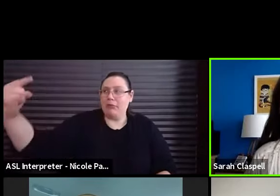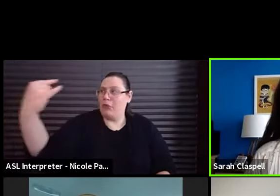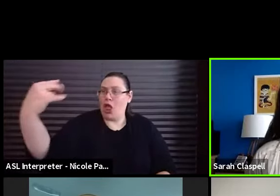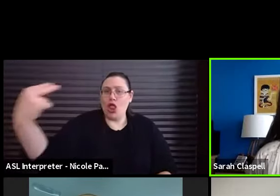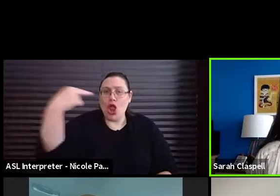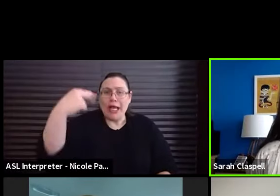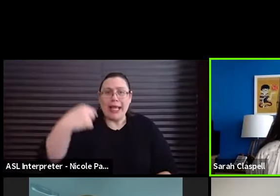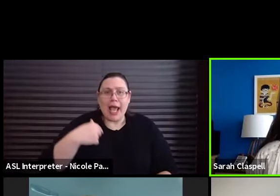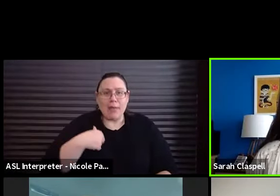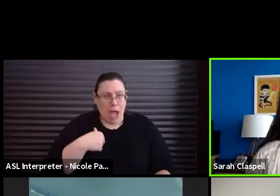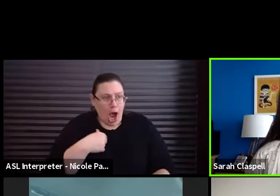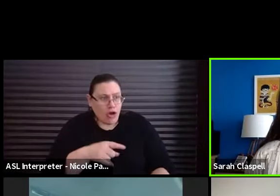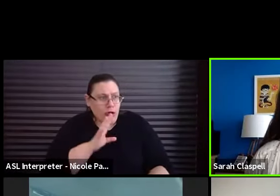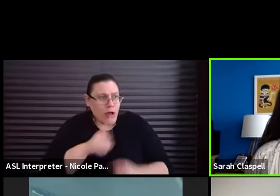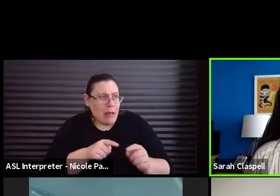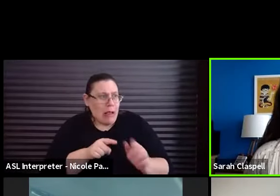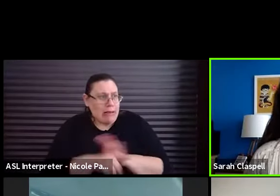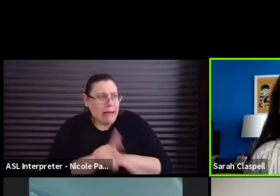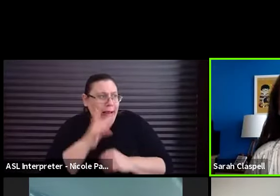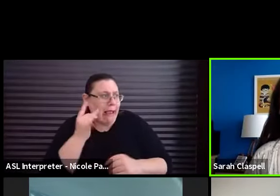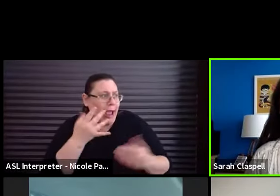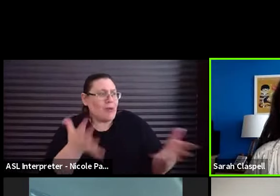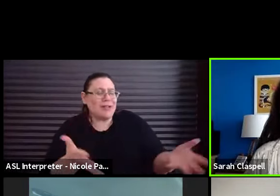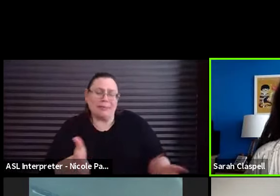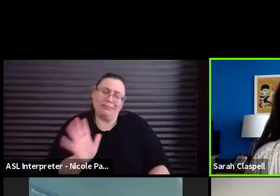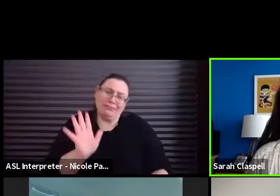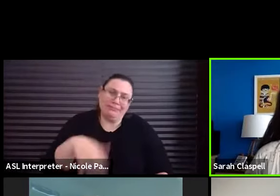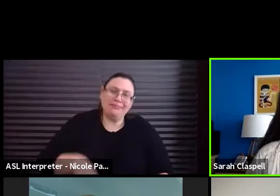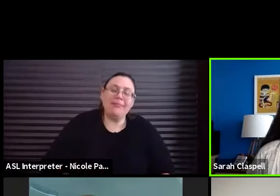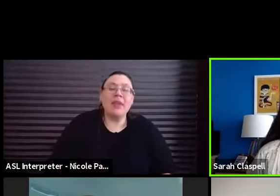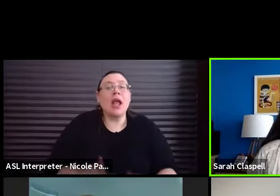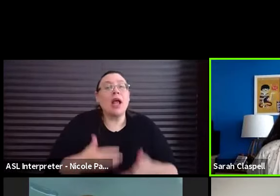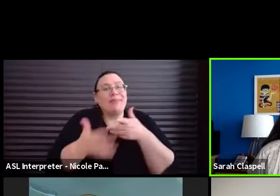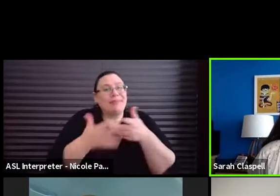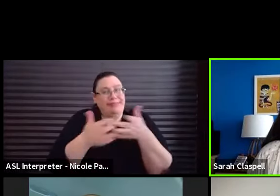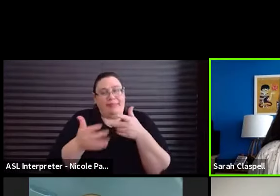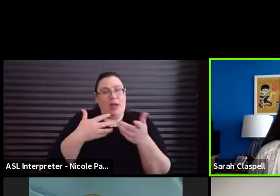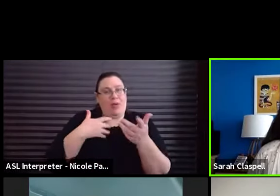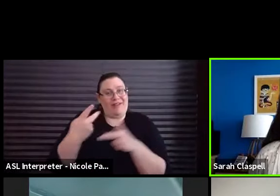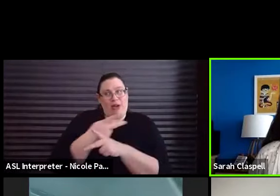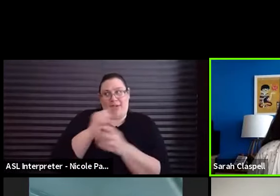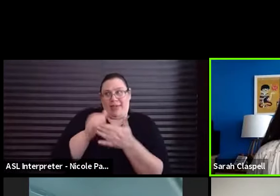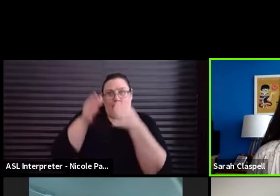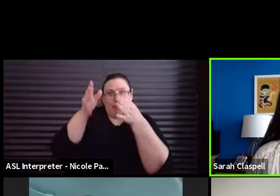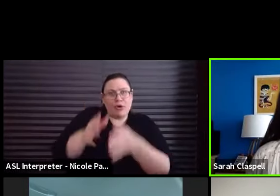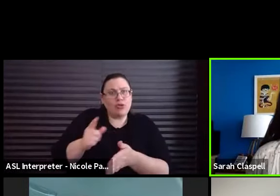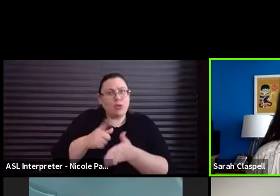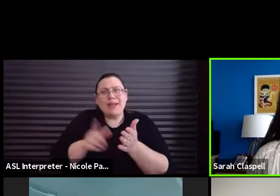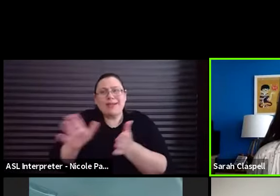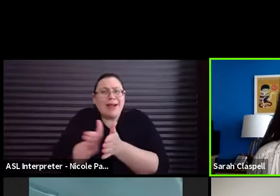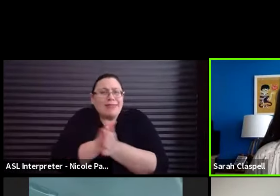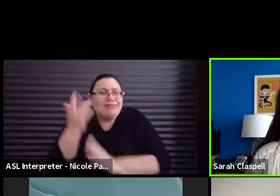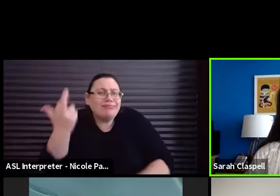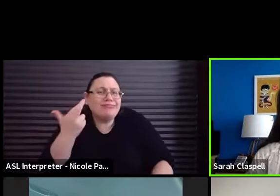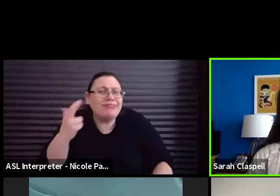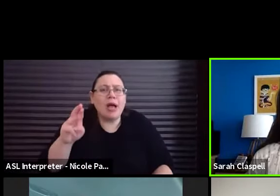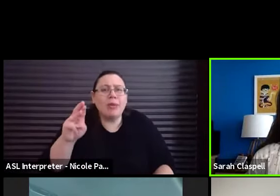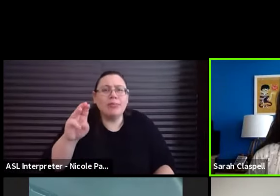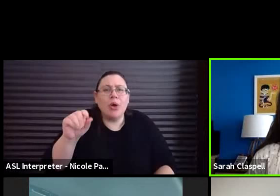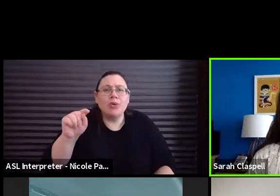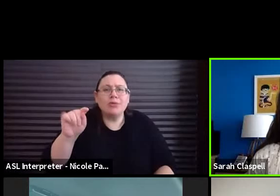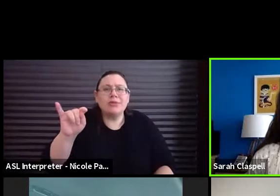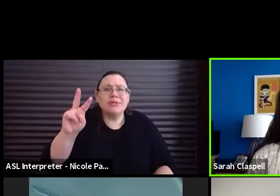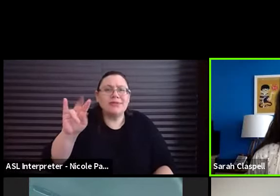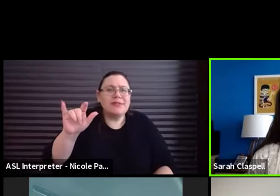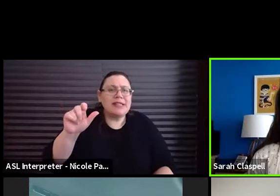you say that? Um, but, uh, want to find out the person, what their motivation is. That's also a thing that